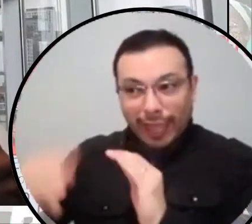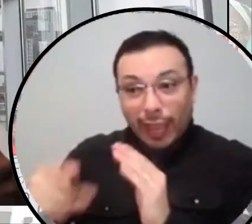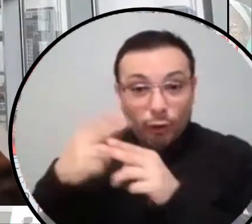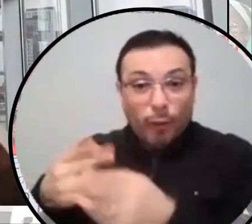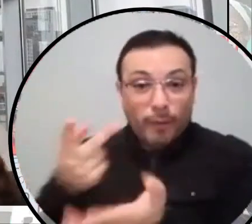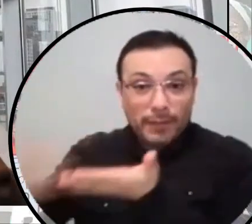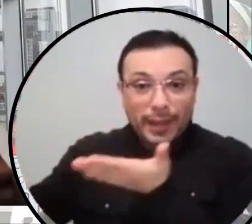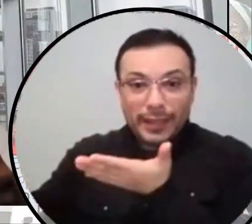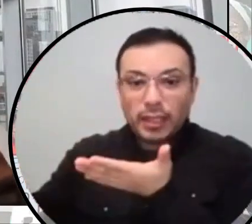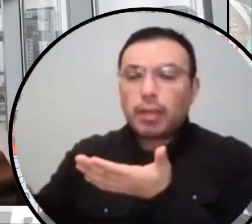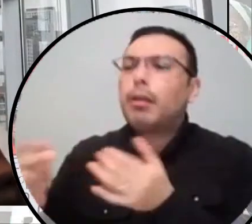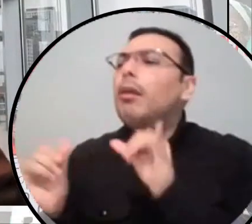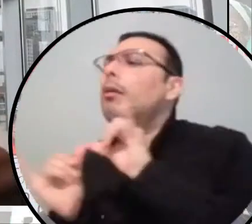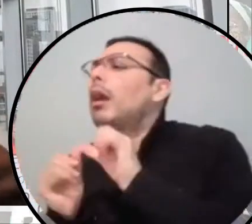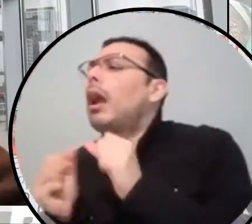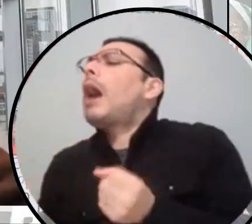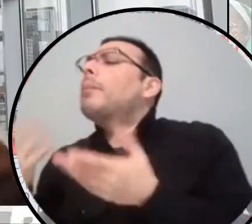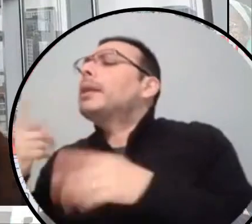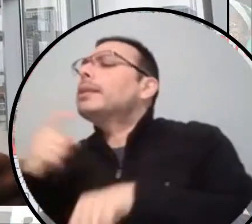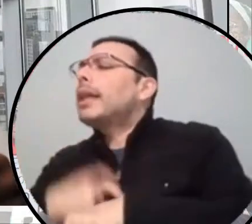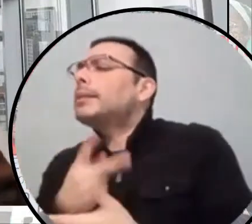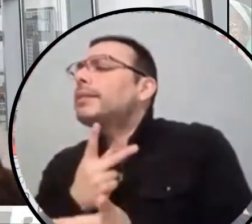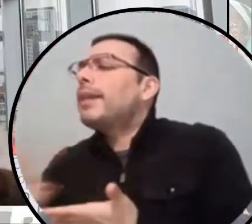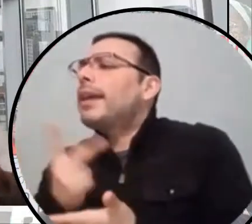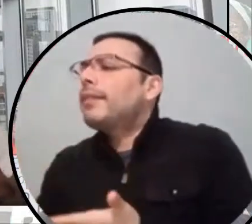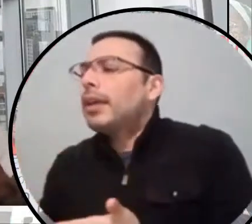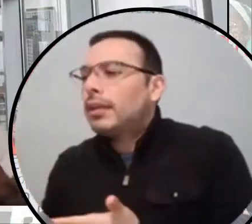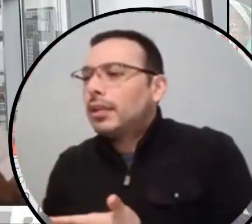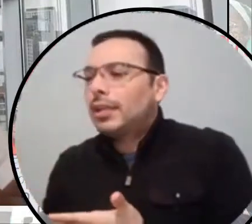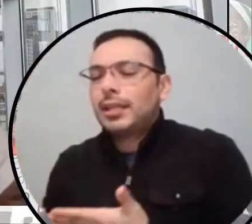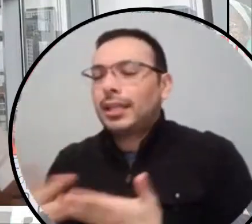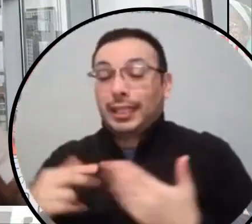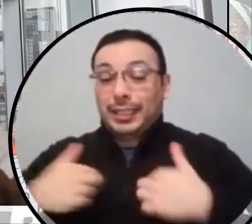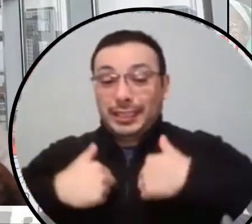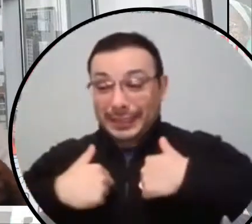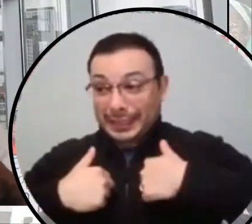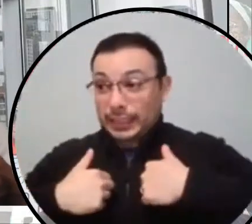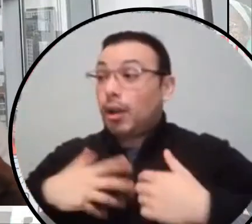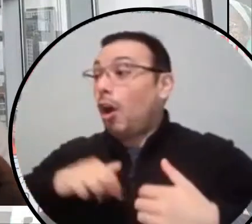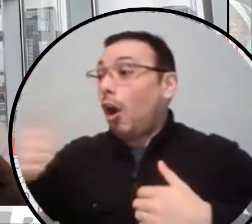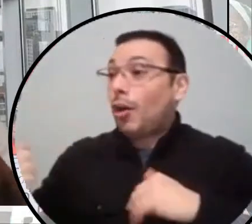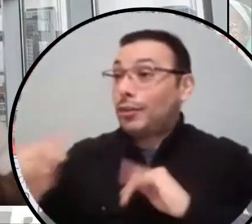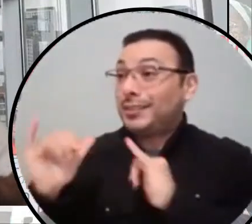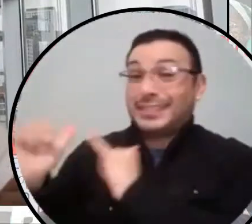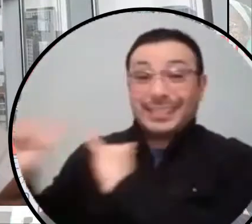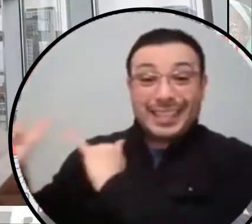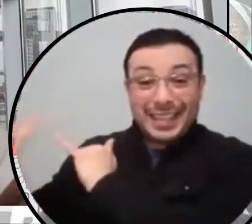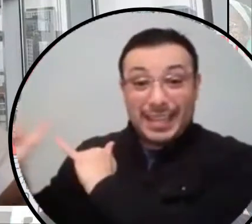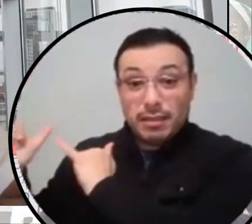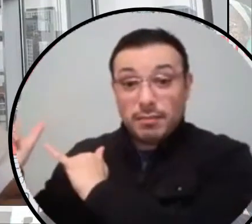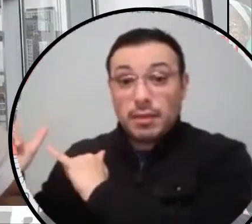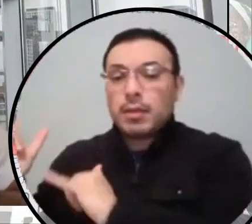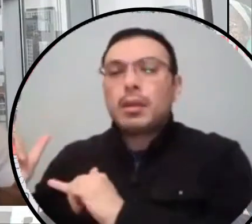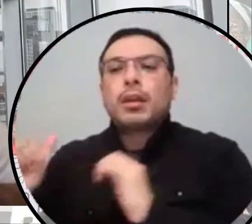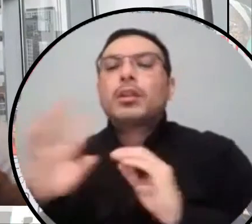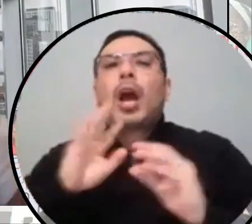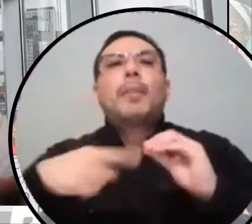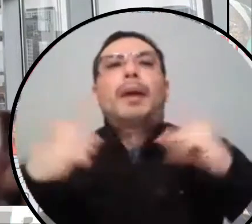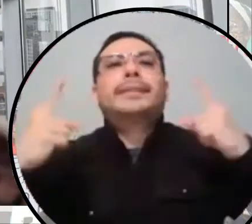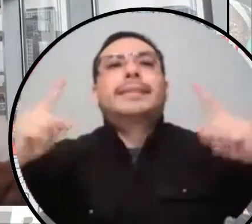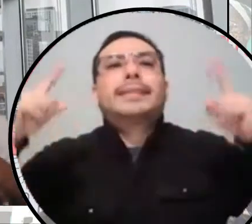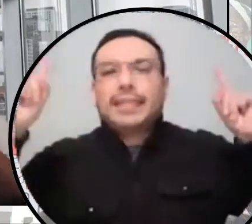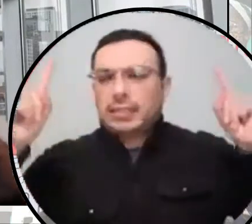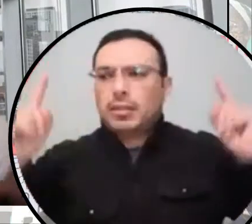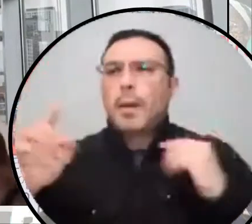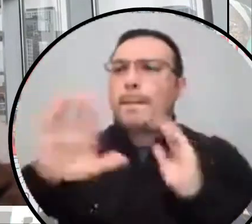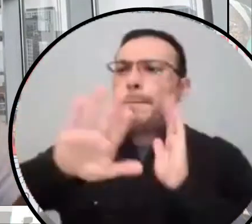on, uh, we're to change the metrics. We're going to use metrics of success. Uh, how many people, uh, how many folks out here and they're